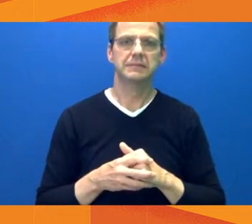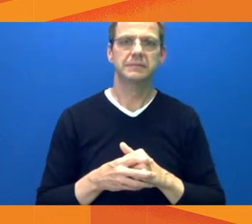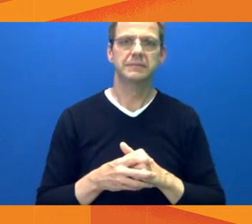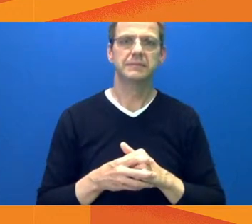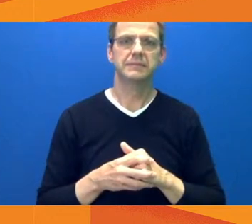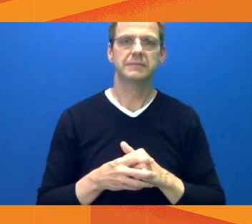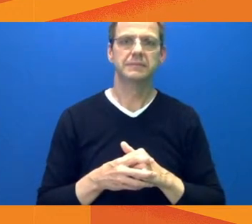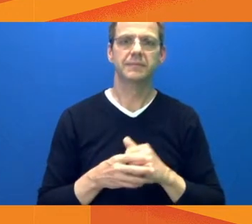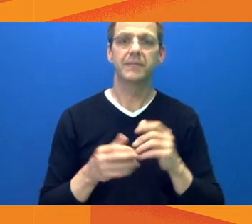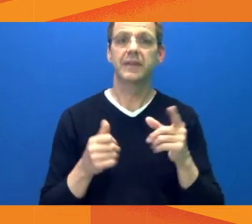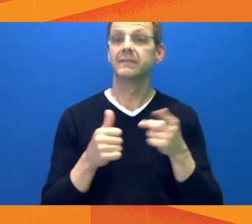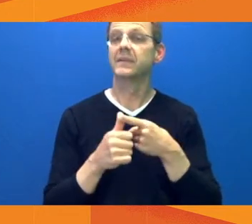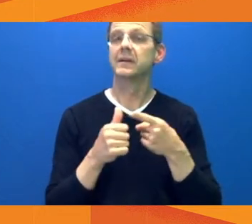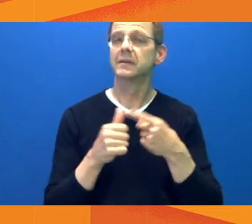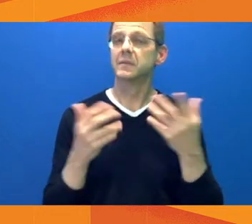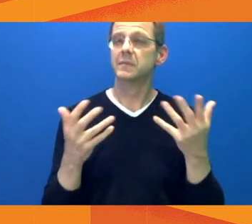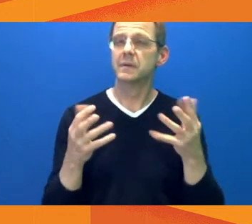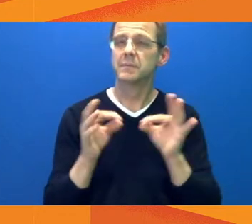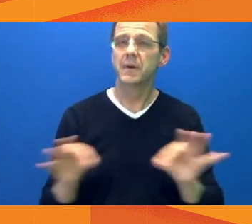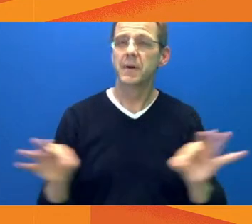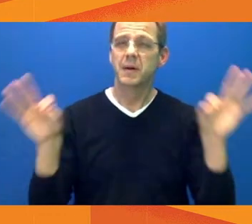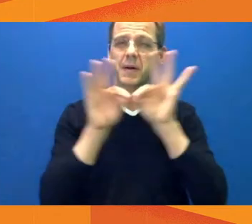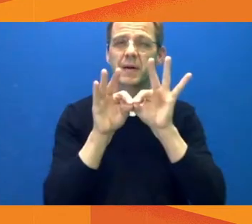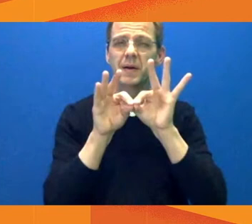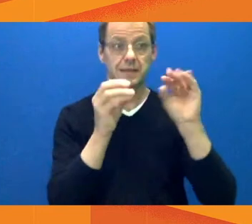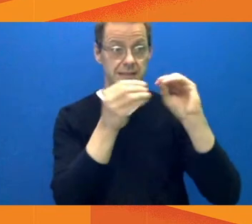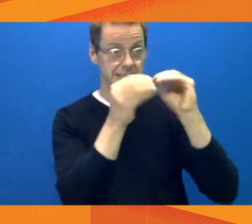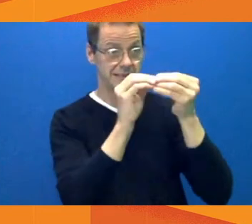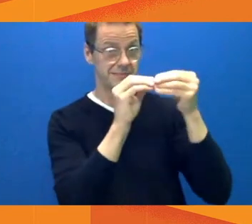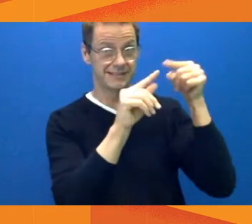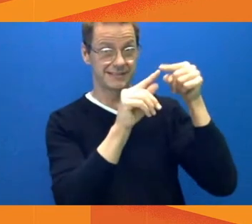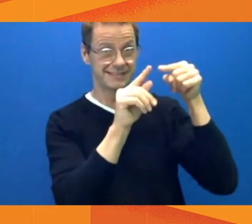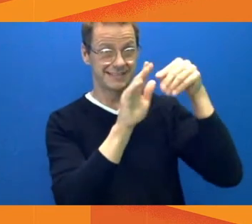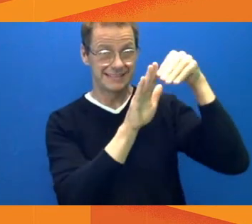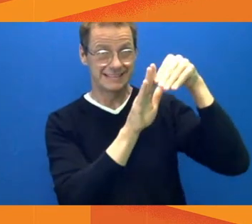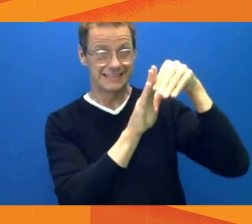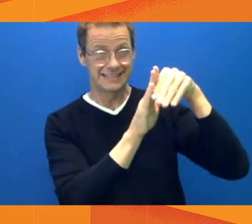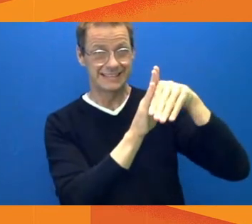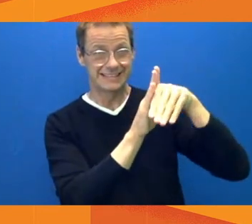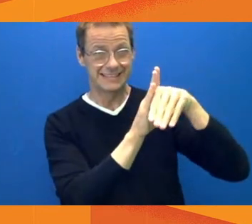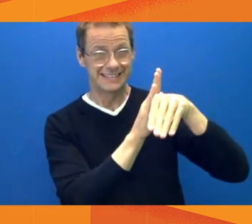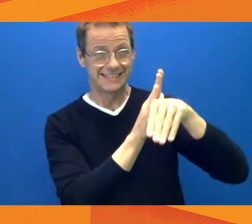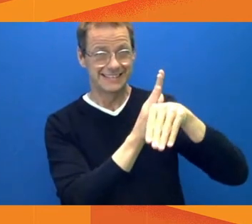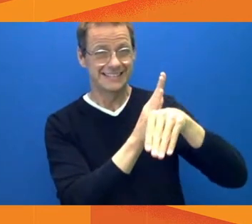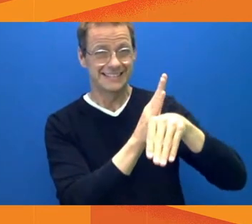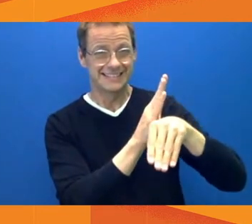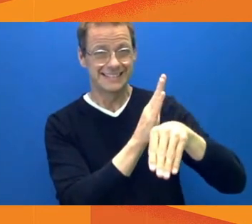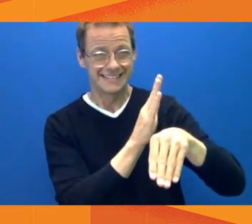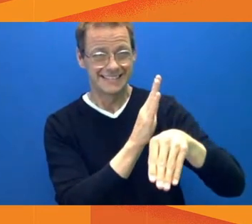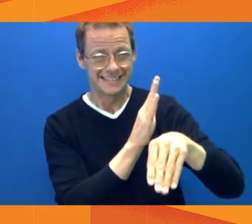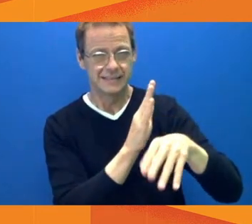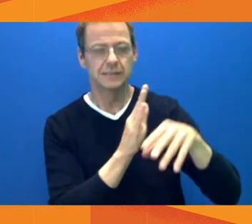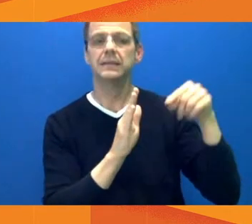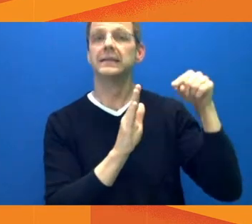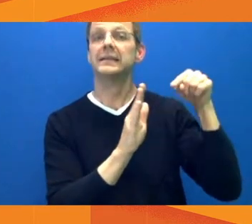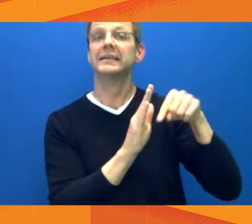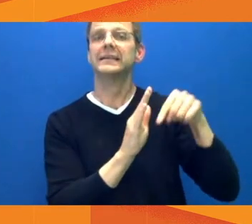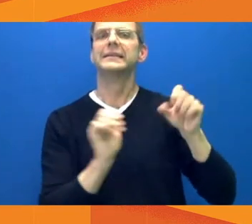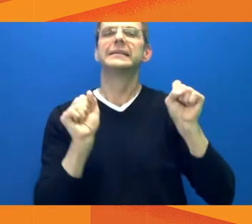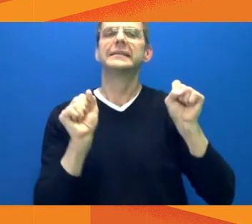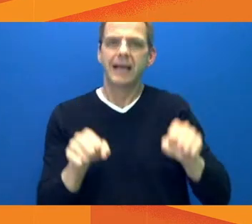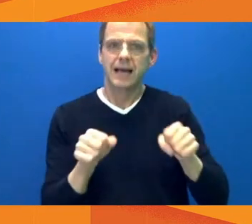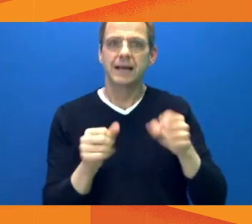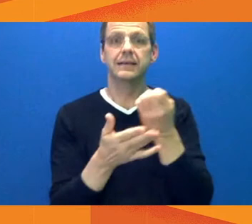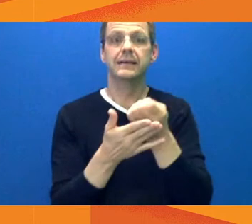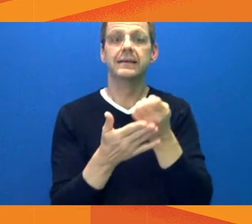third wave under control. We understand that most Edmontonians continue to do their best to comply, but for those